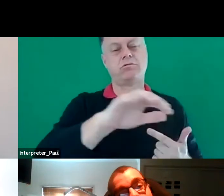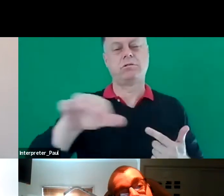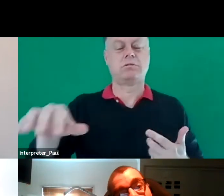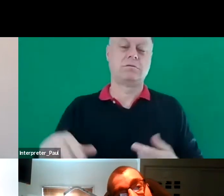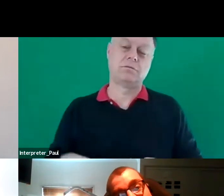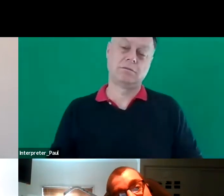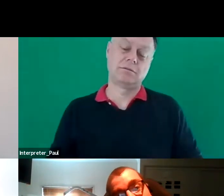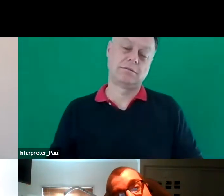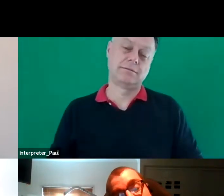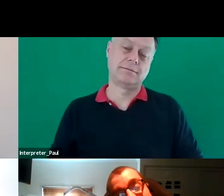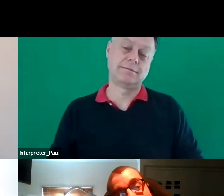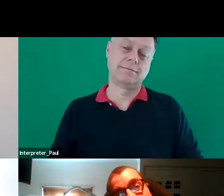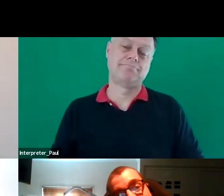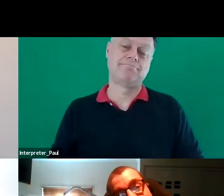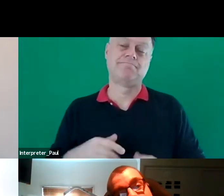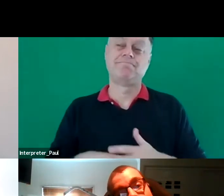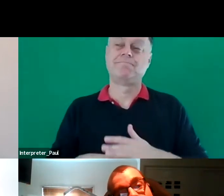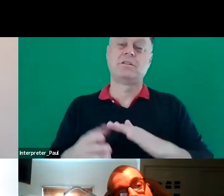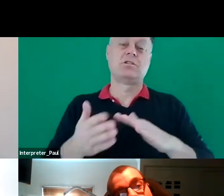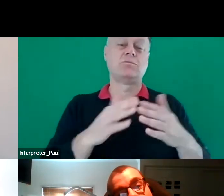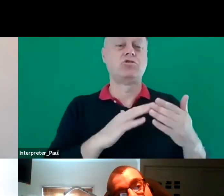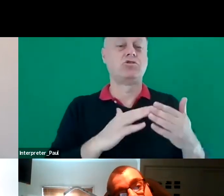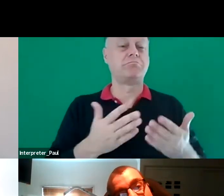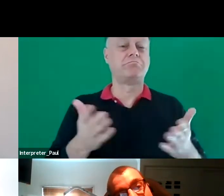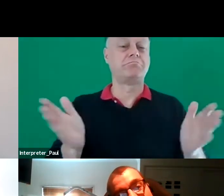the community in general.